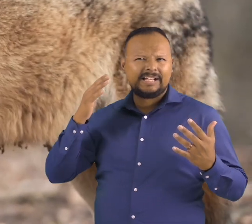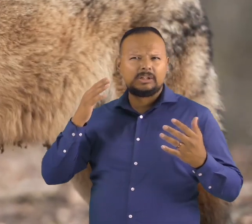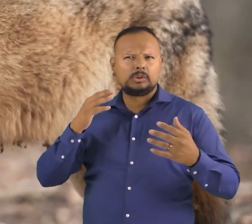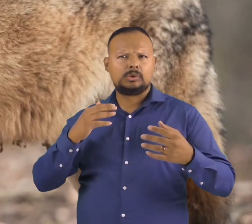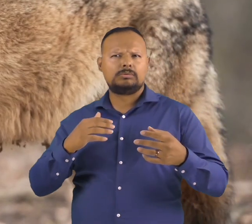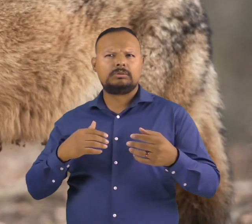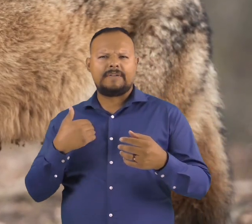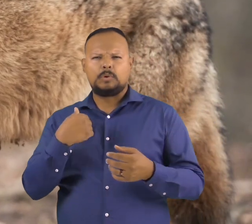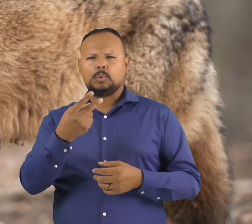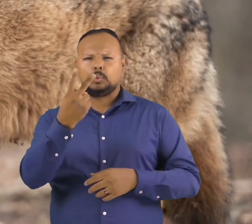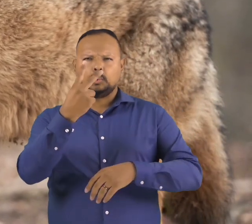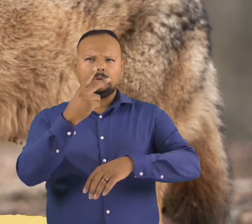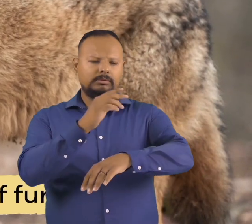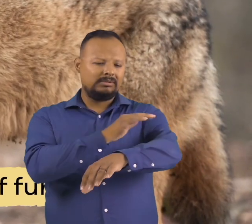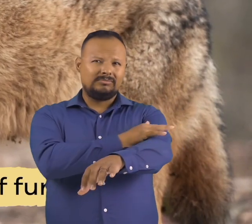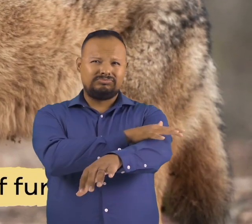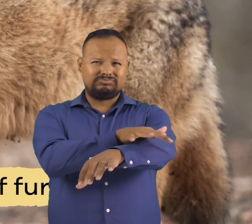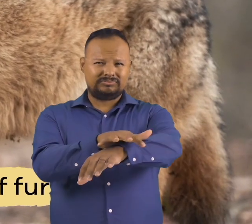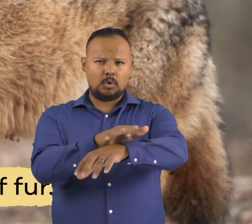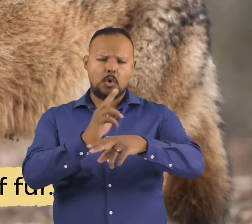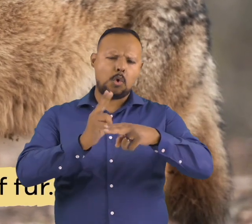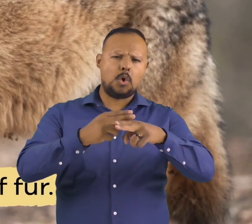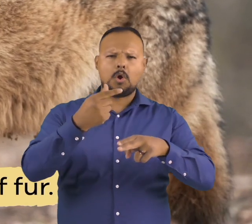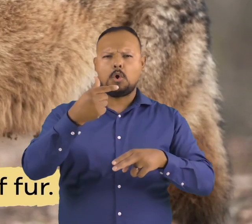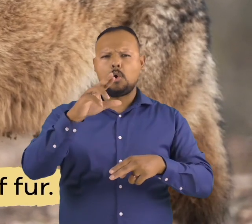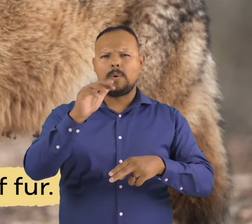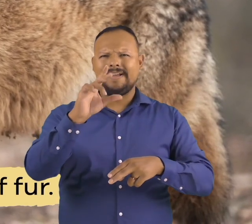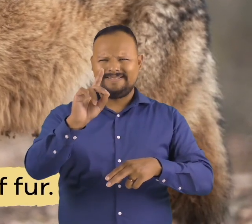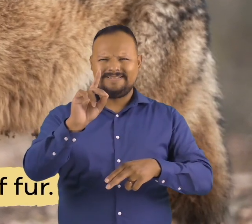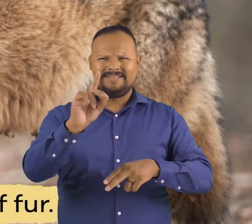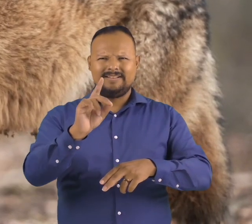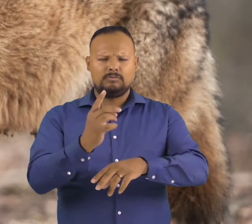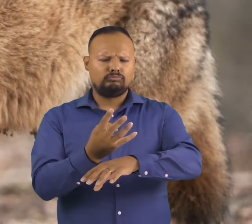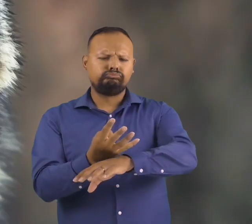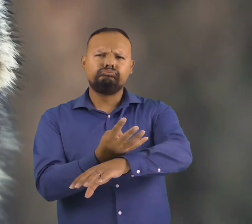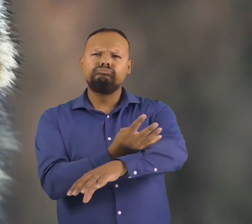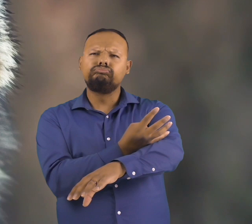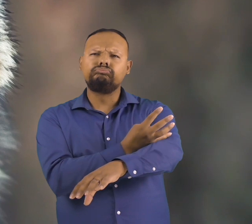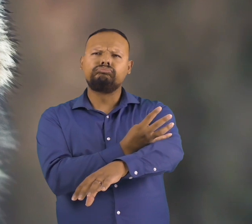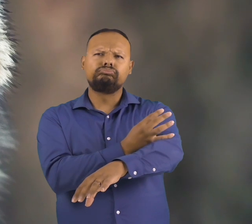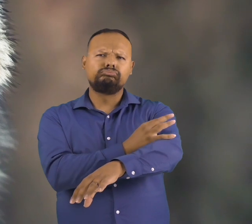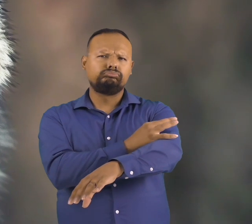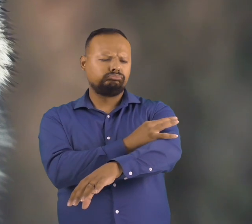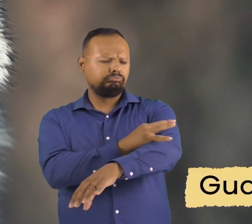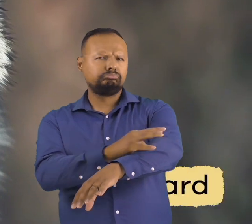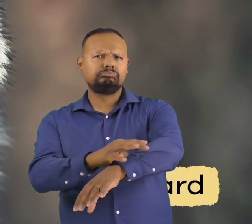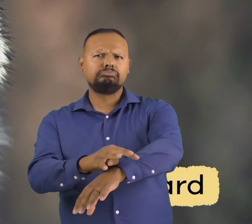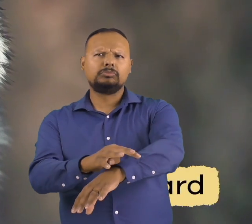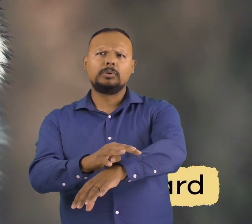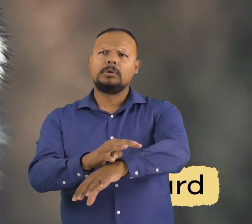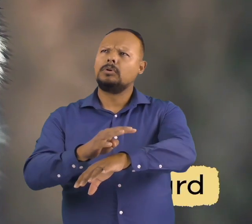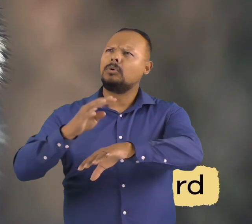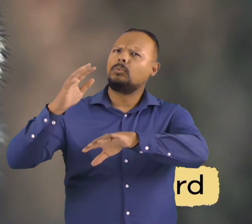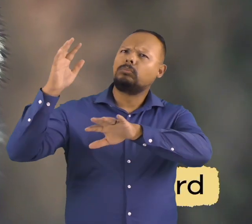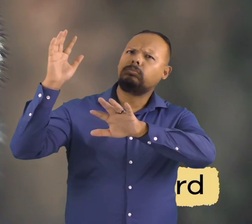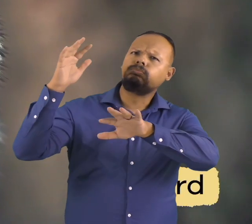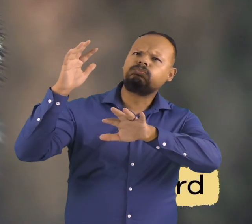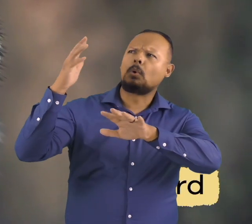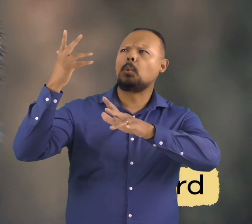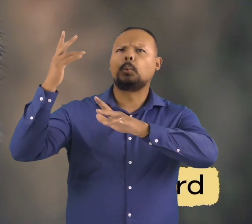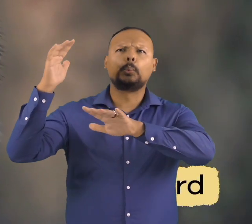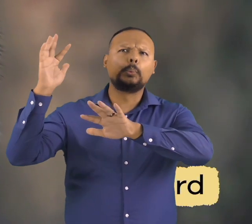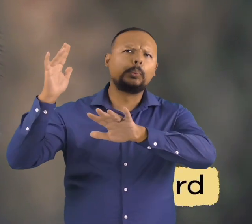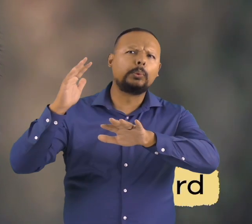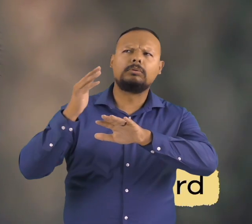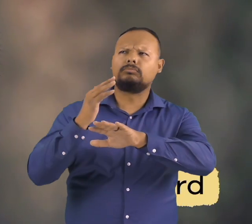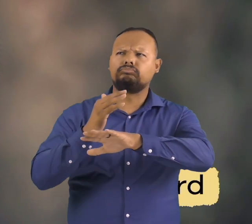Here's an interesting fact. Wolves have two kinds of fur. The outer layer, called the guard, is made